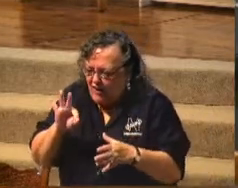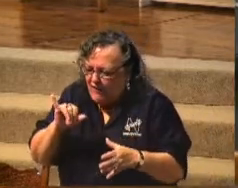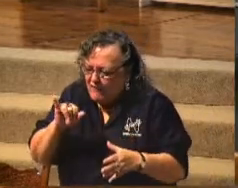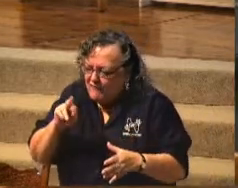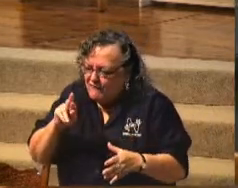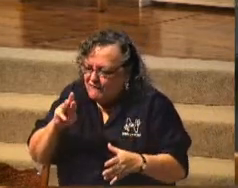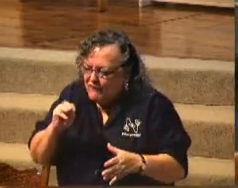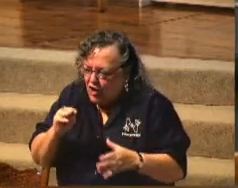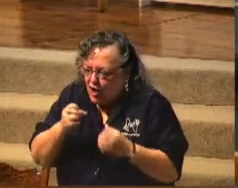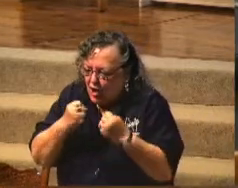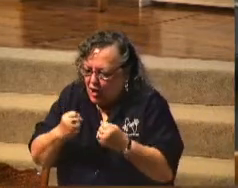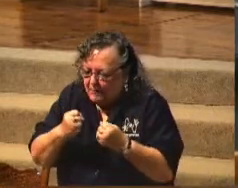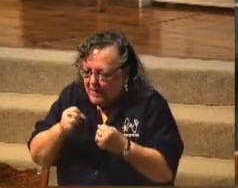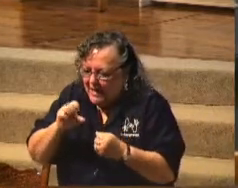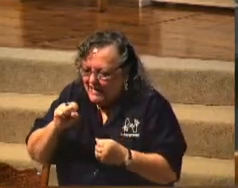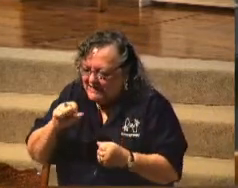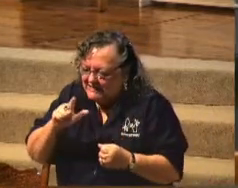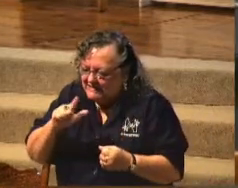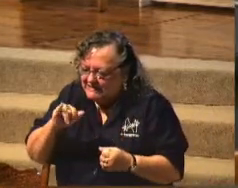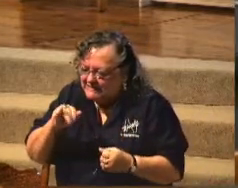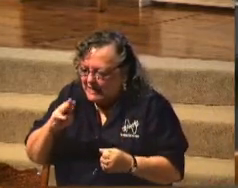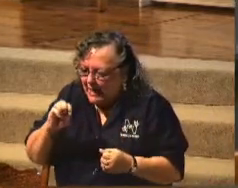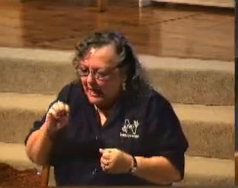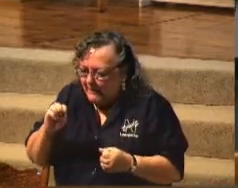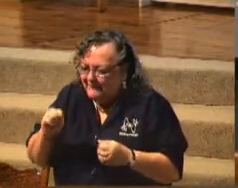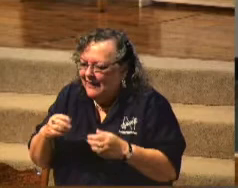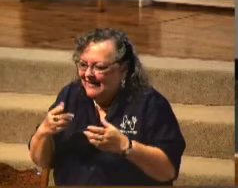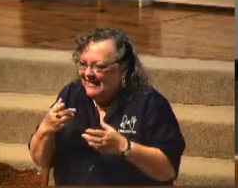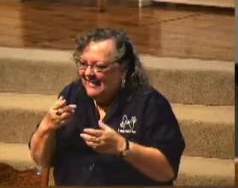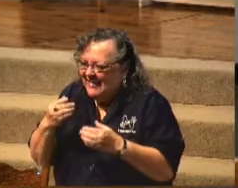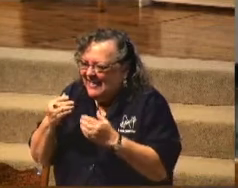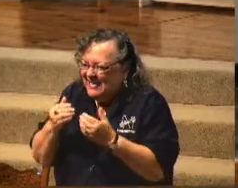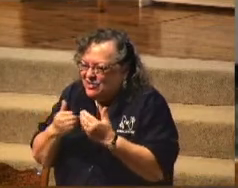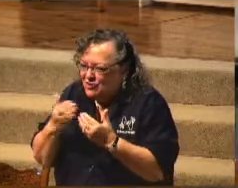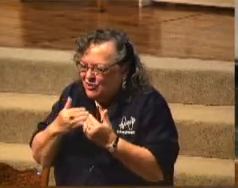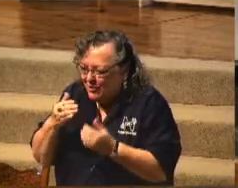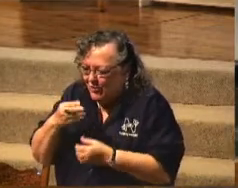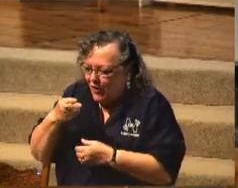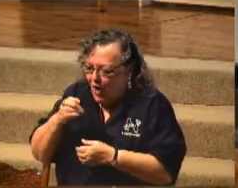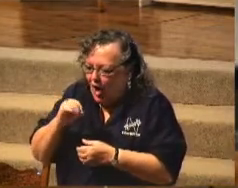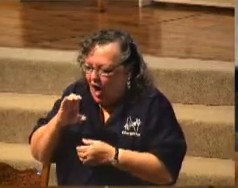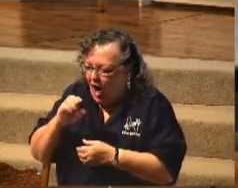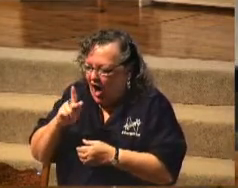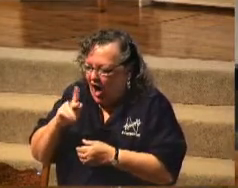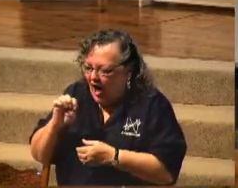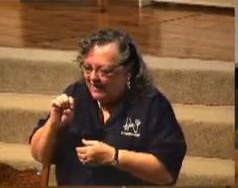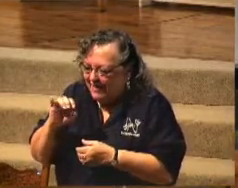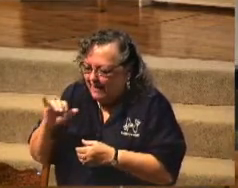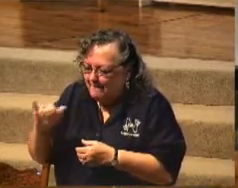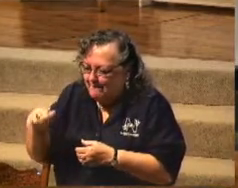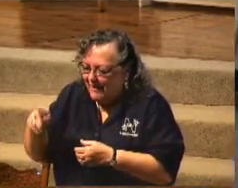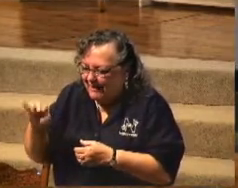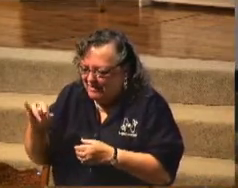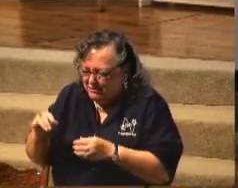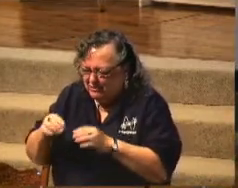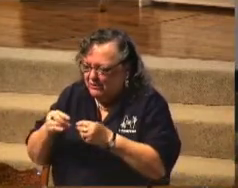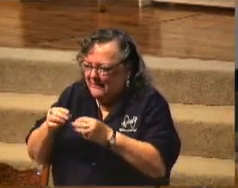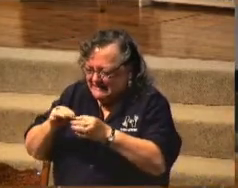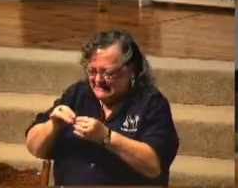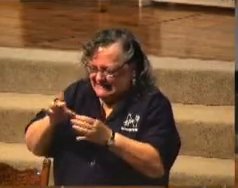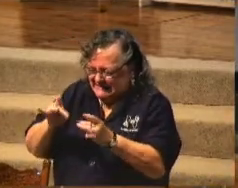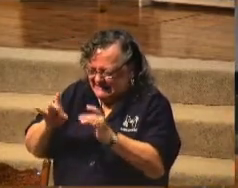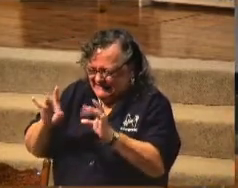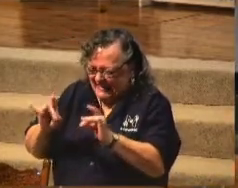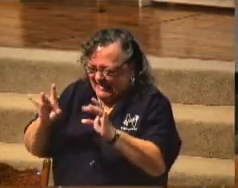Each little hockey puck, each little biscuit, you know, and it's kind of sticky and things. And you